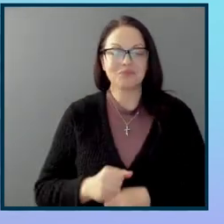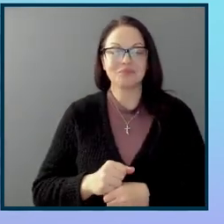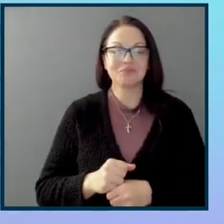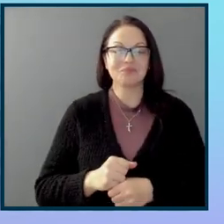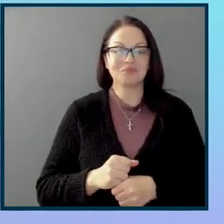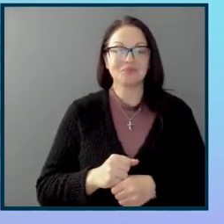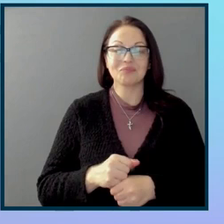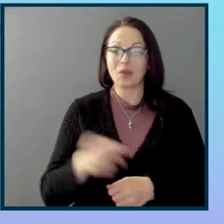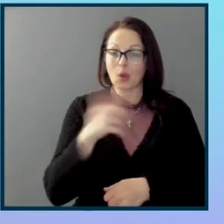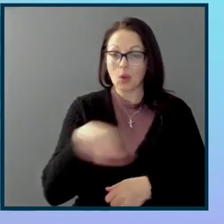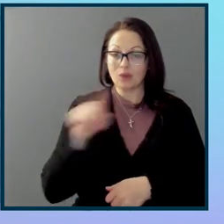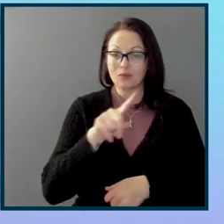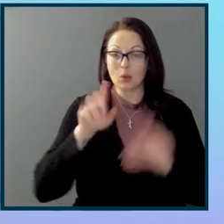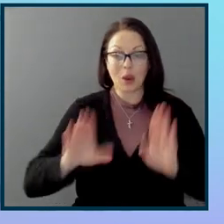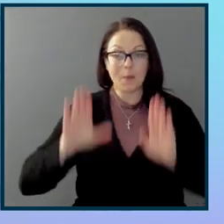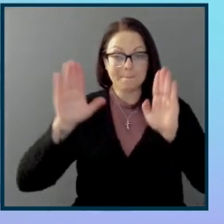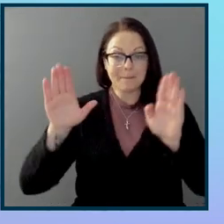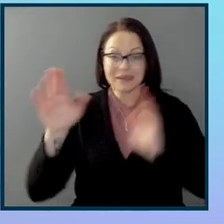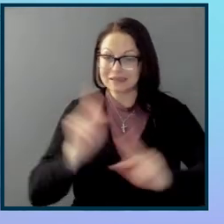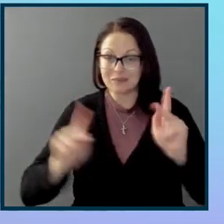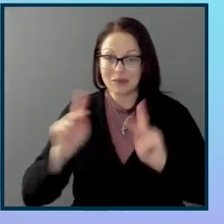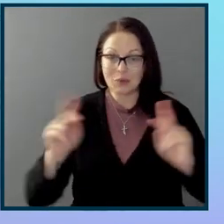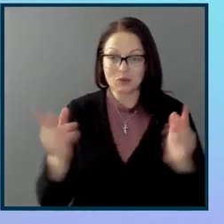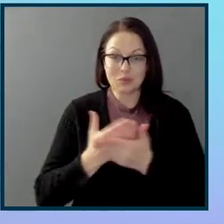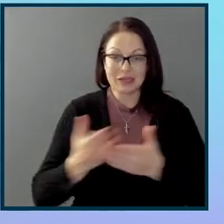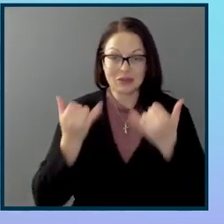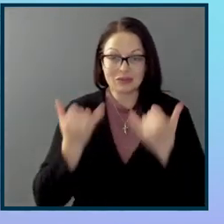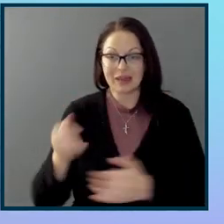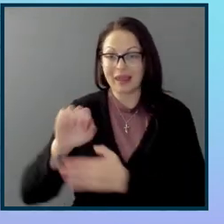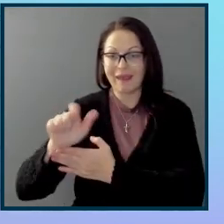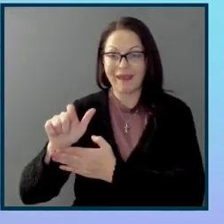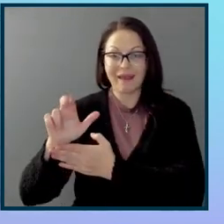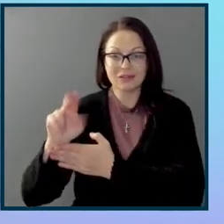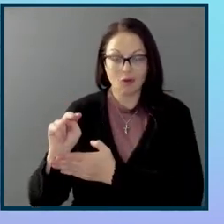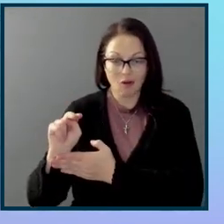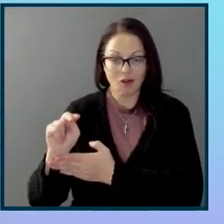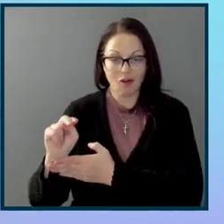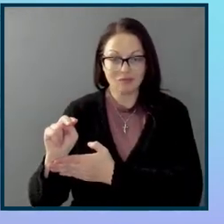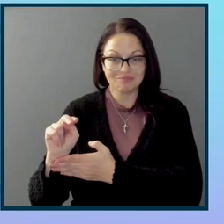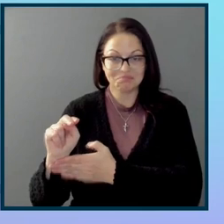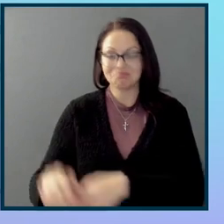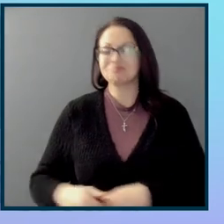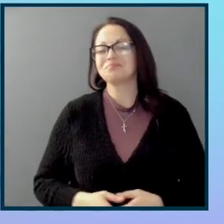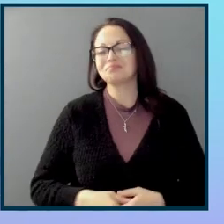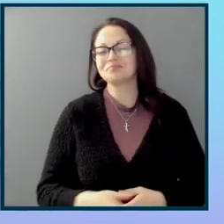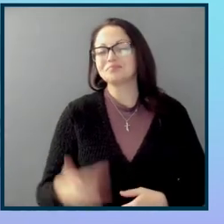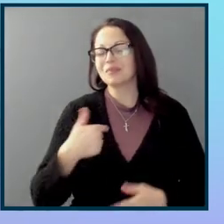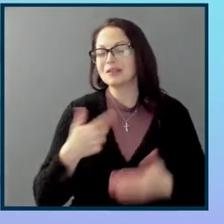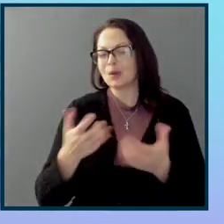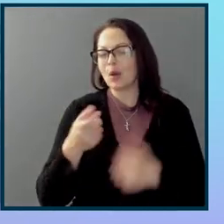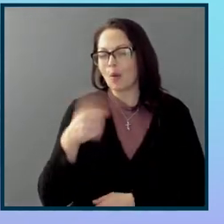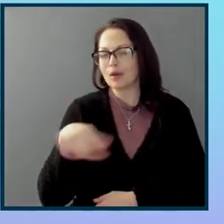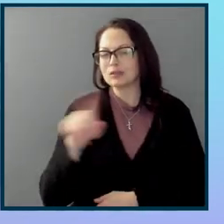you are amazing human beings to be here today at Axcon. I want you to go out there, make